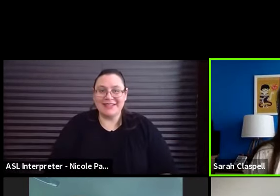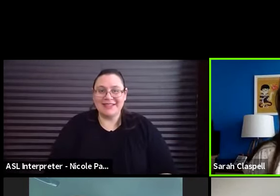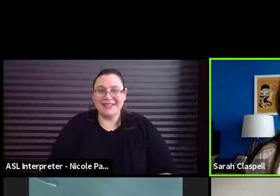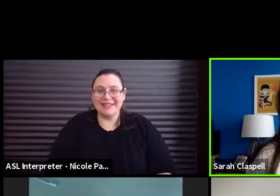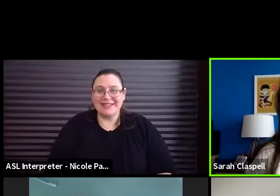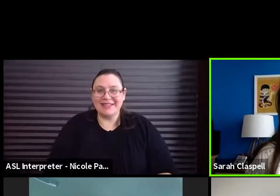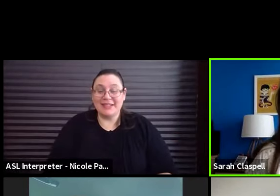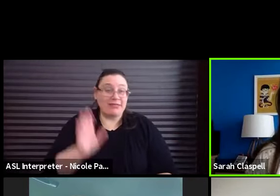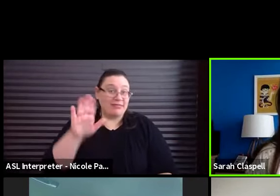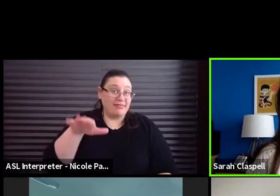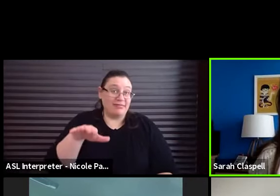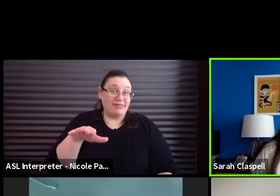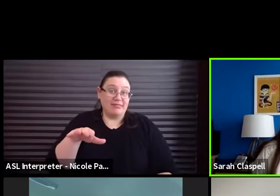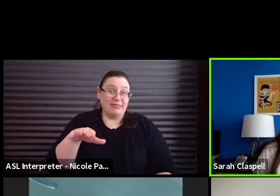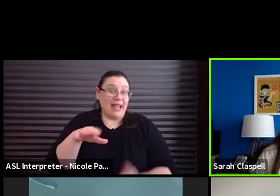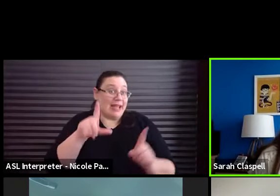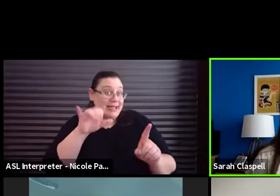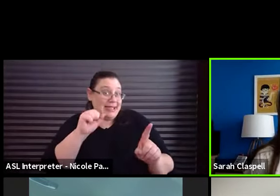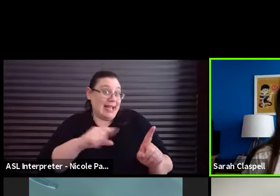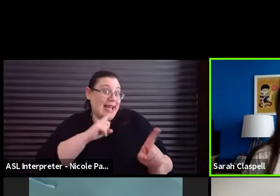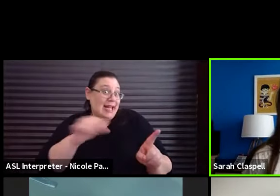And you can answer as well. Lisa.